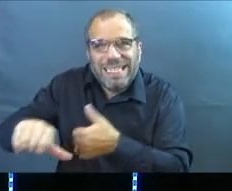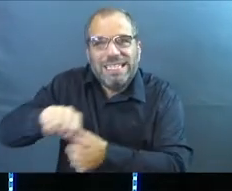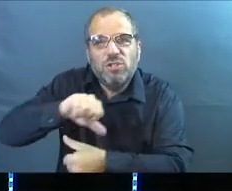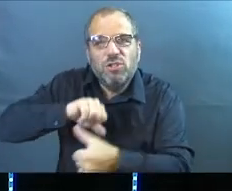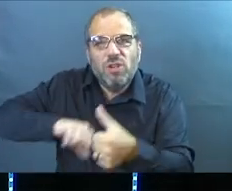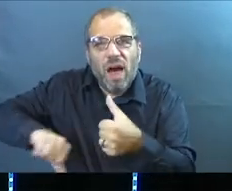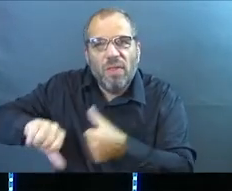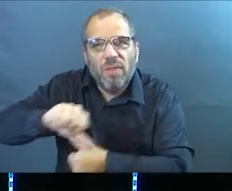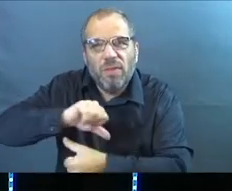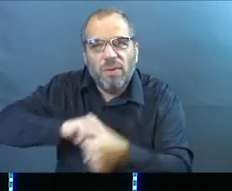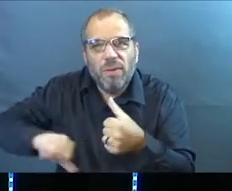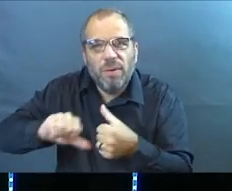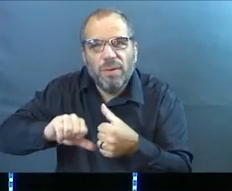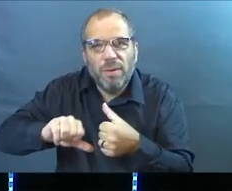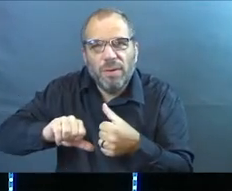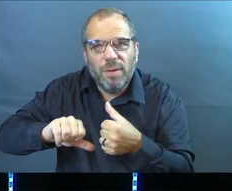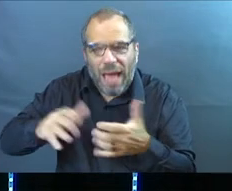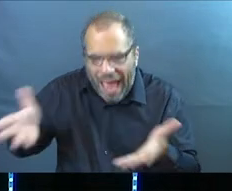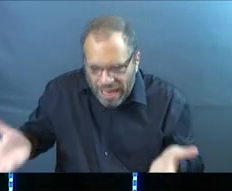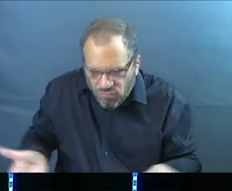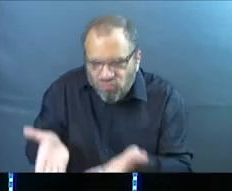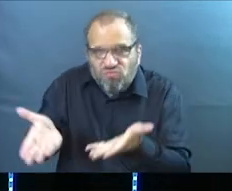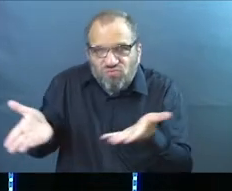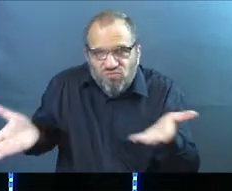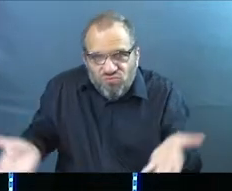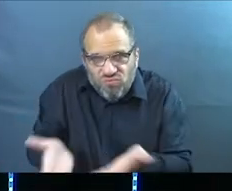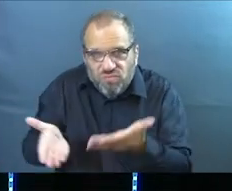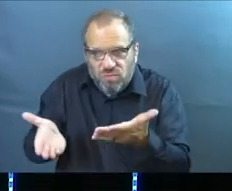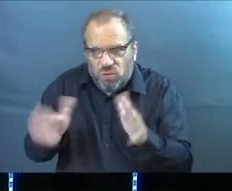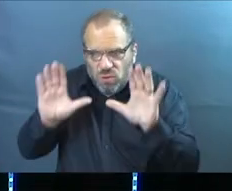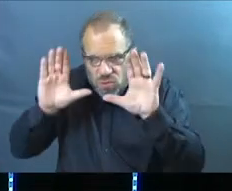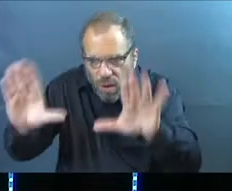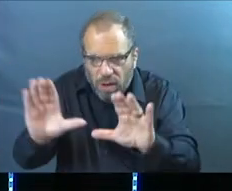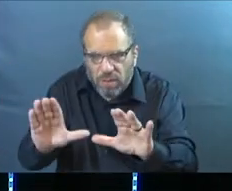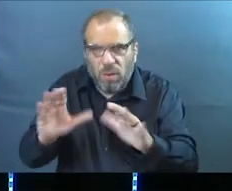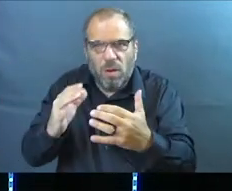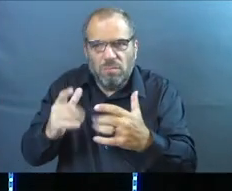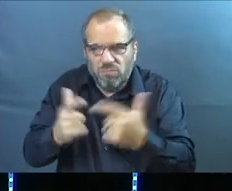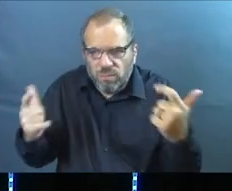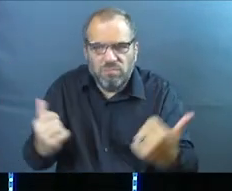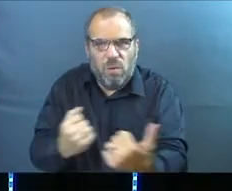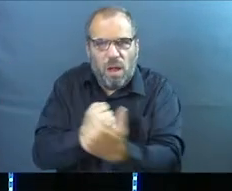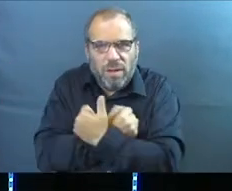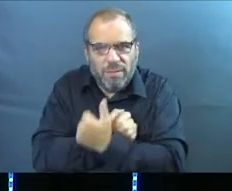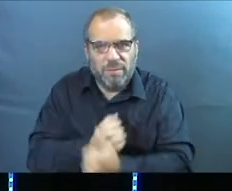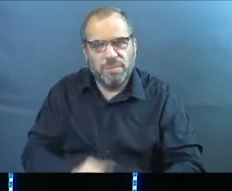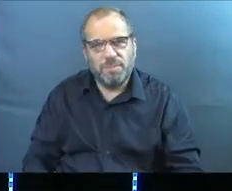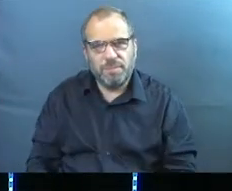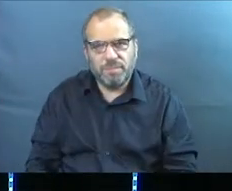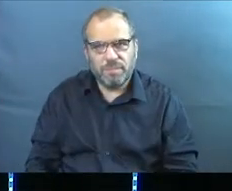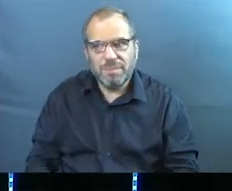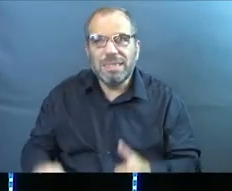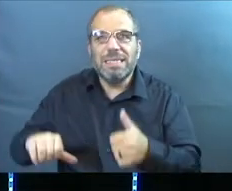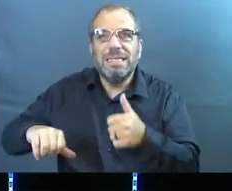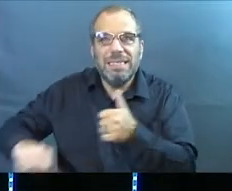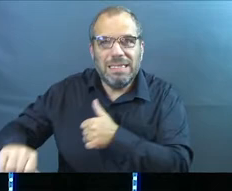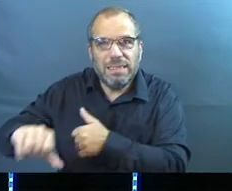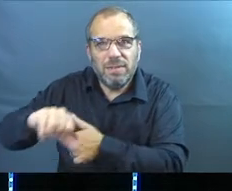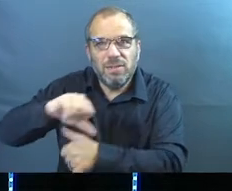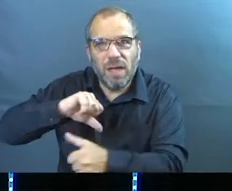and that we spur each other on toward greater and greater love, each other.